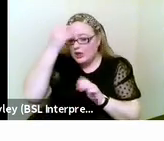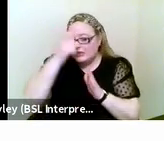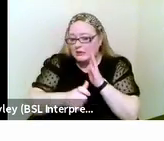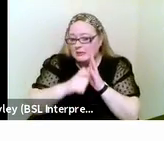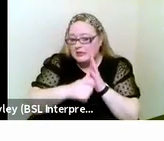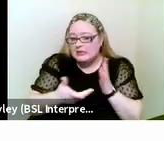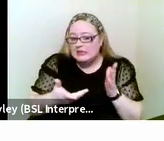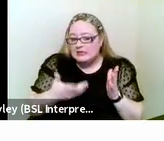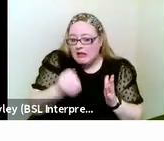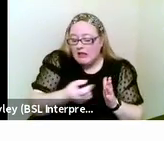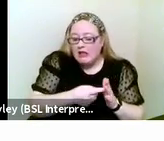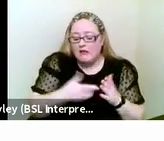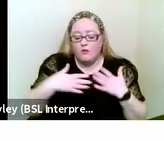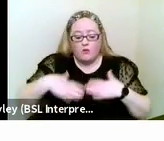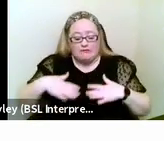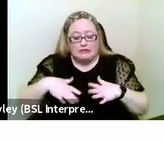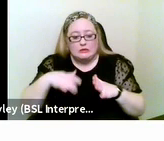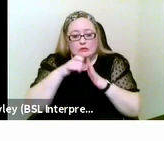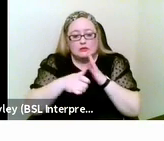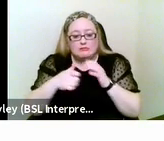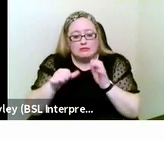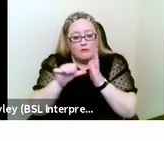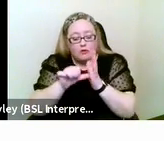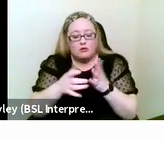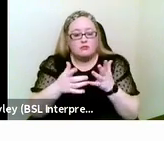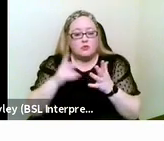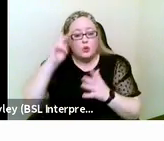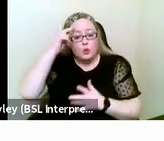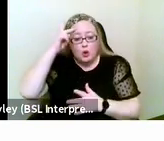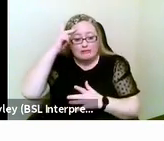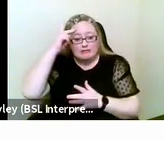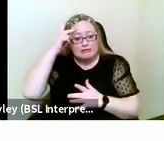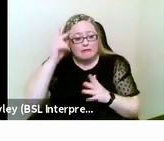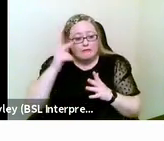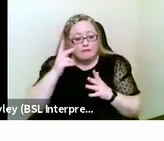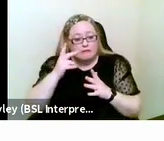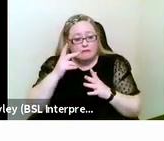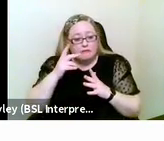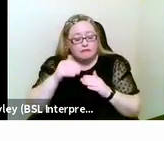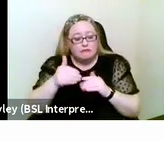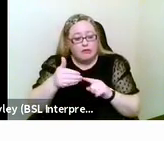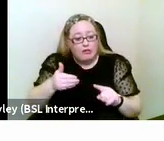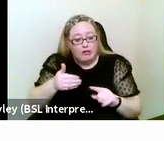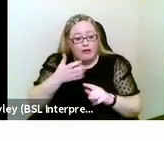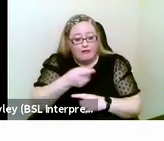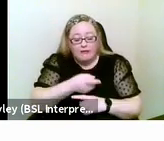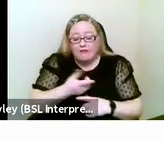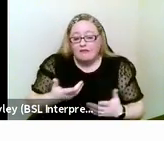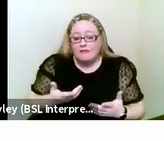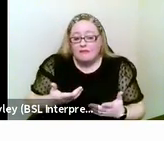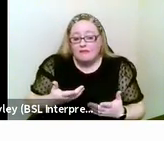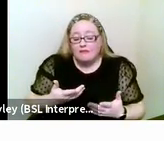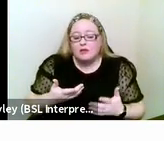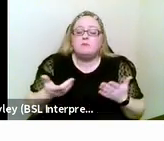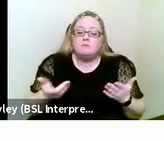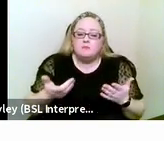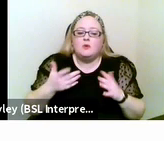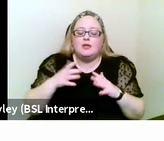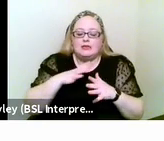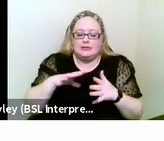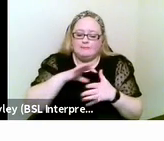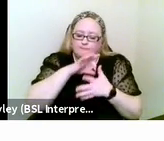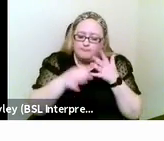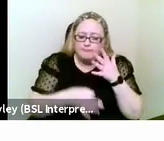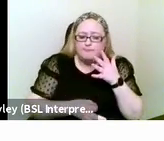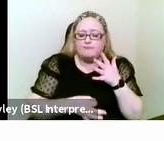example, physical difficulties or cognitive impairment? Of course, all of these factors are important.